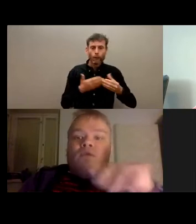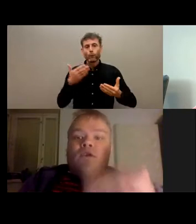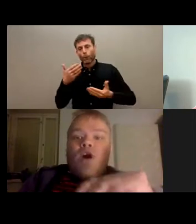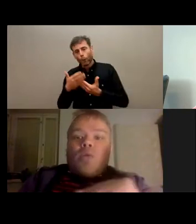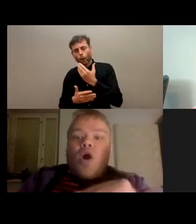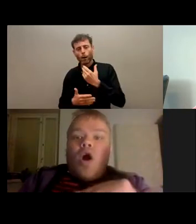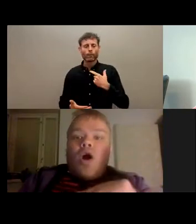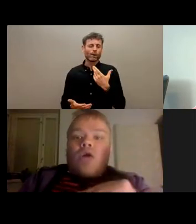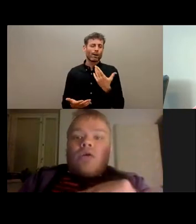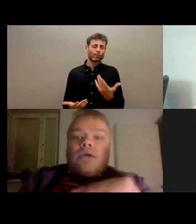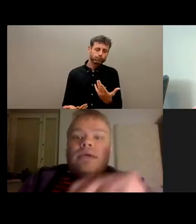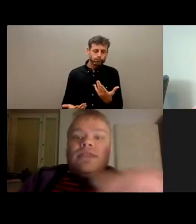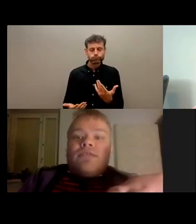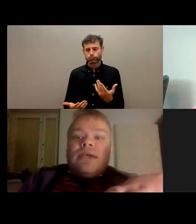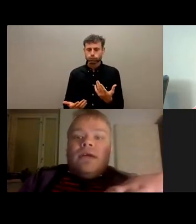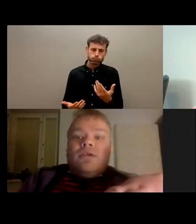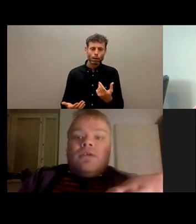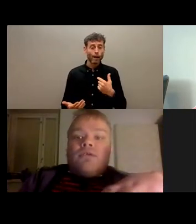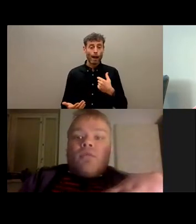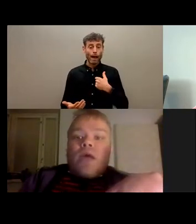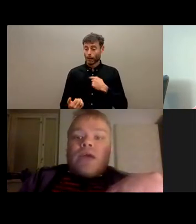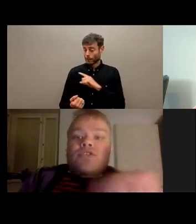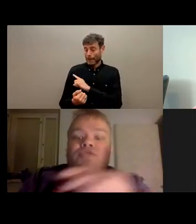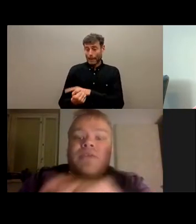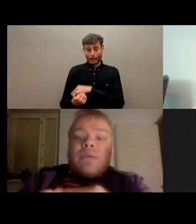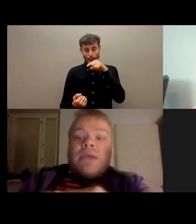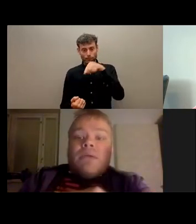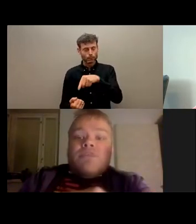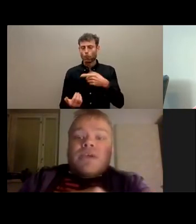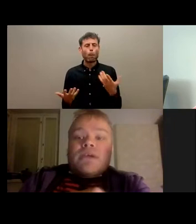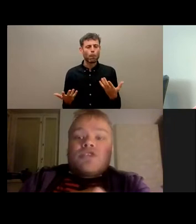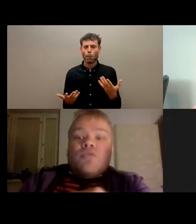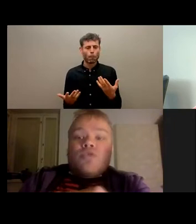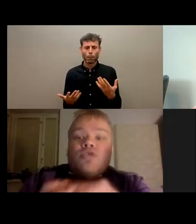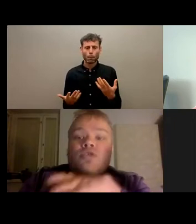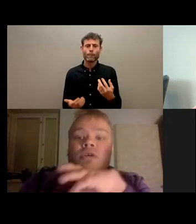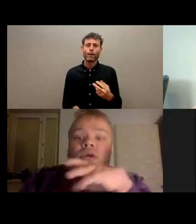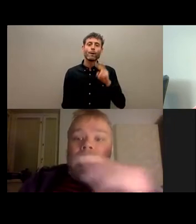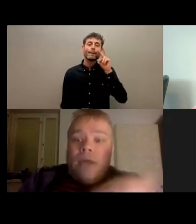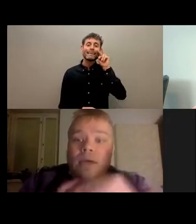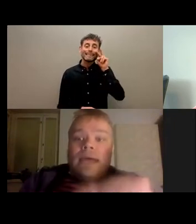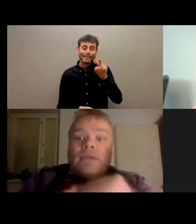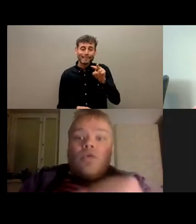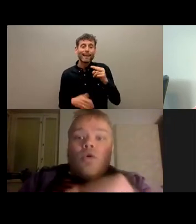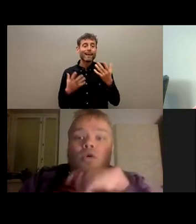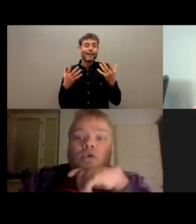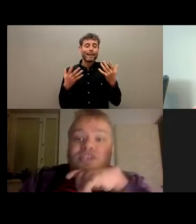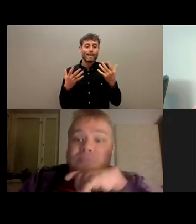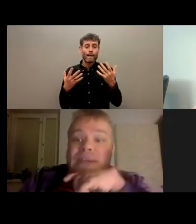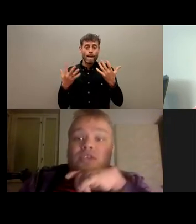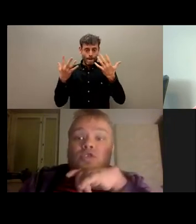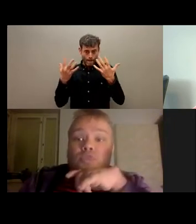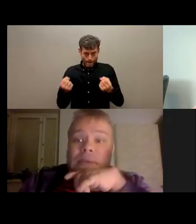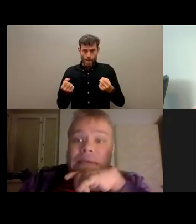how far we are in the field from where the sphere minimum standards would allocate or, or